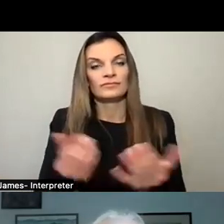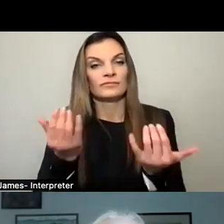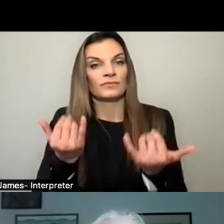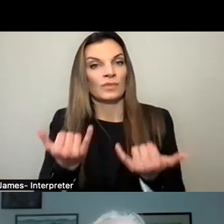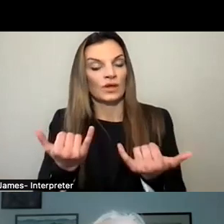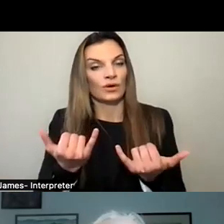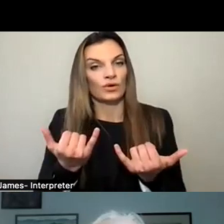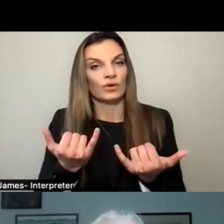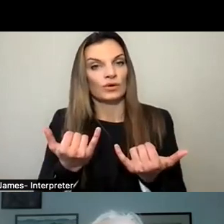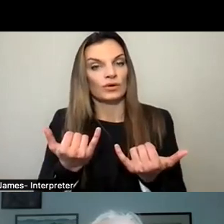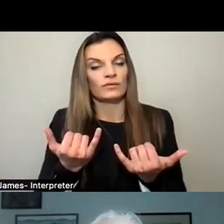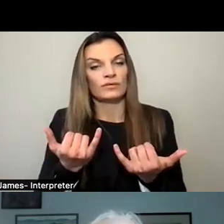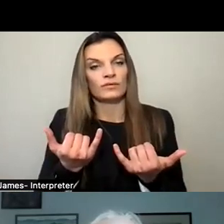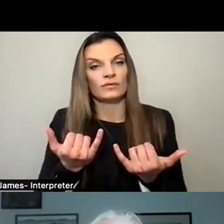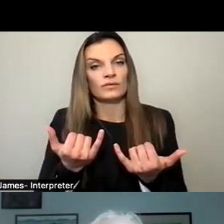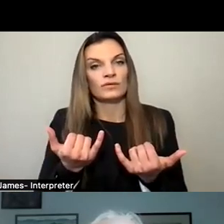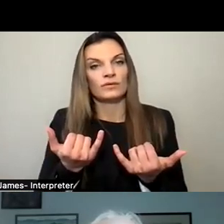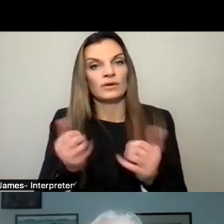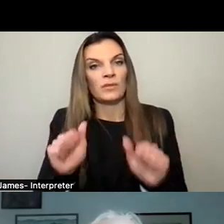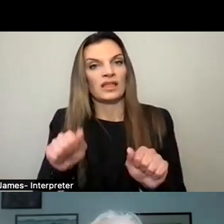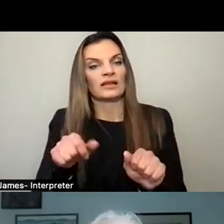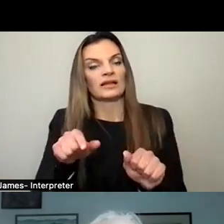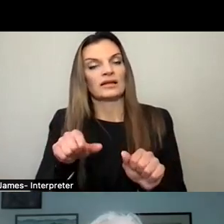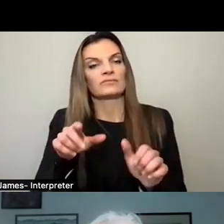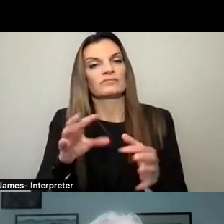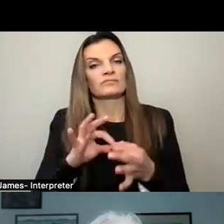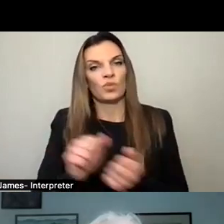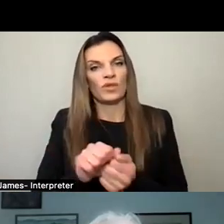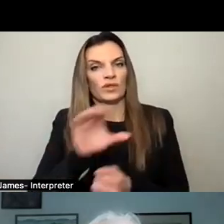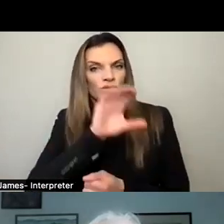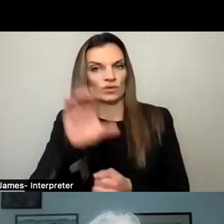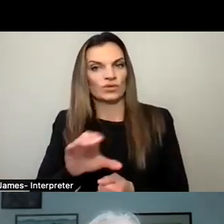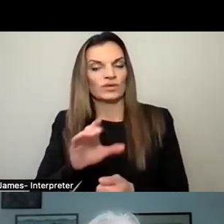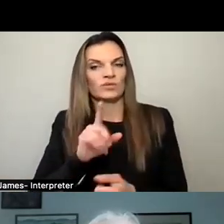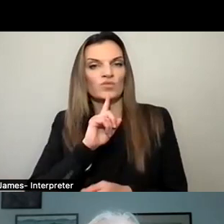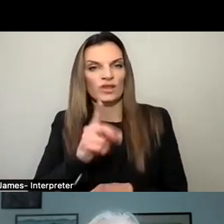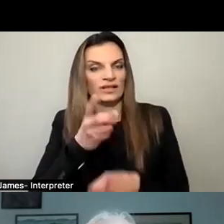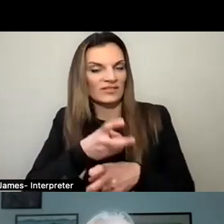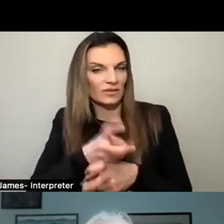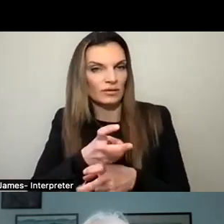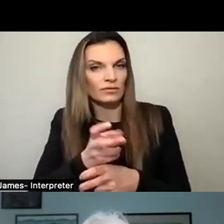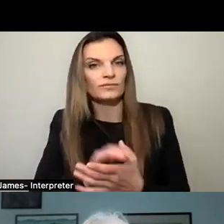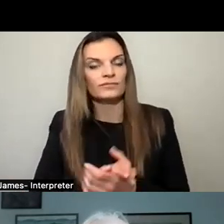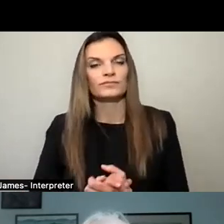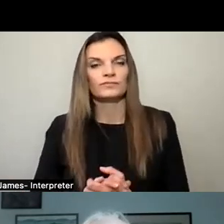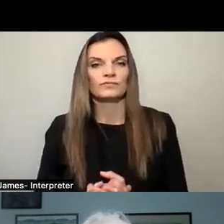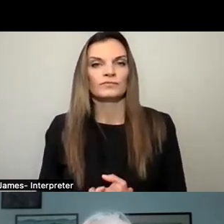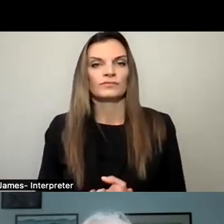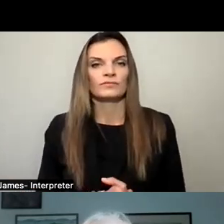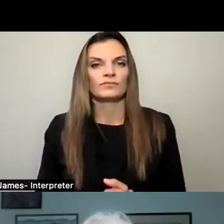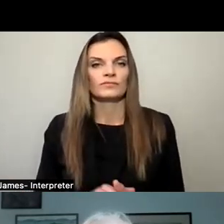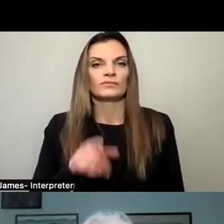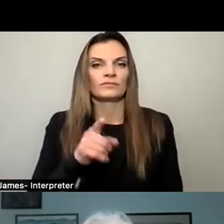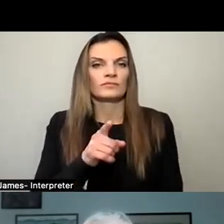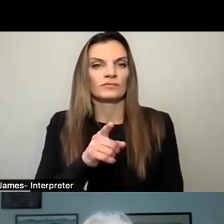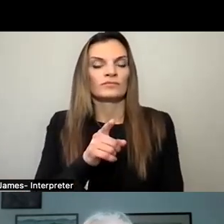to do things in Zoom has been difficult in that when you have the board